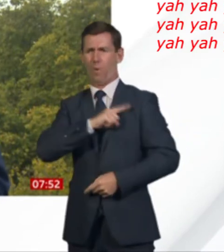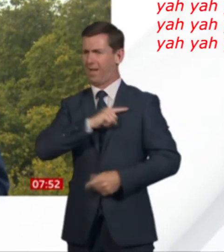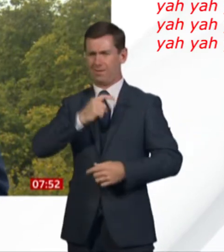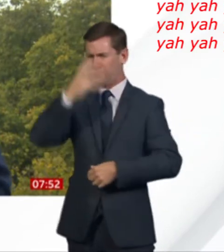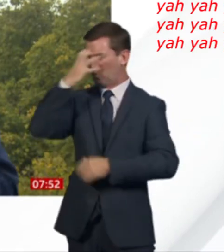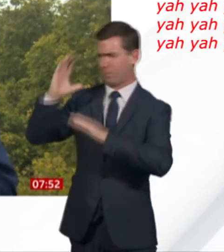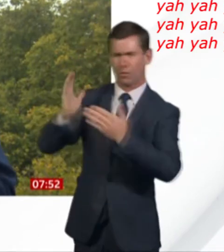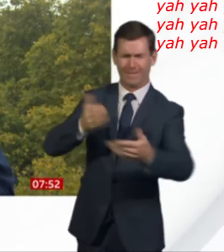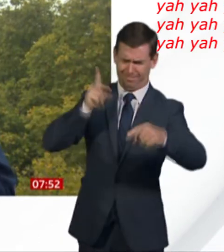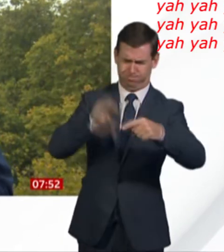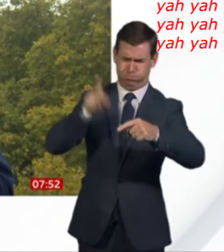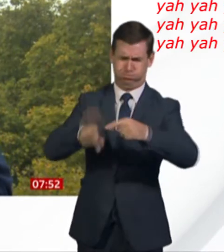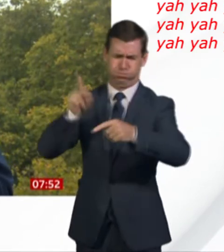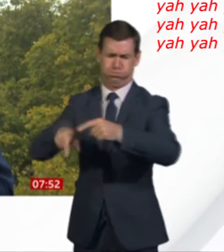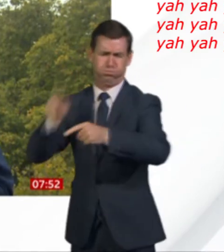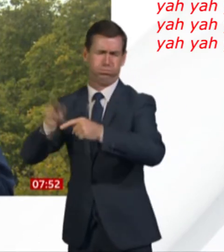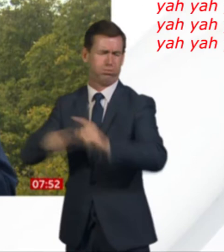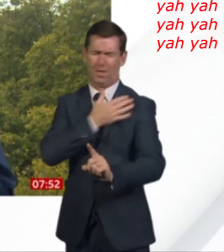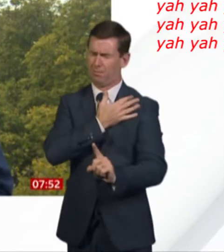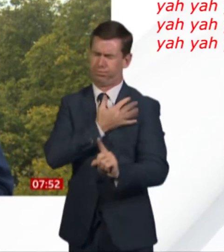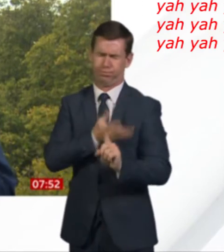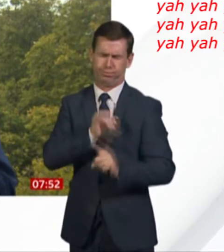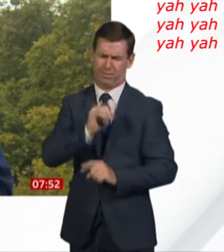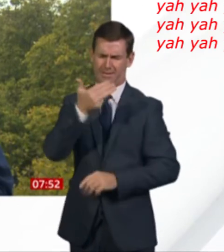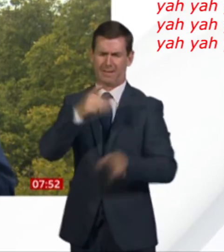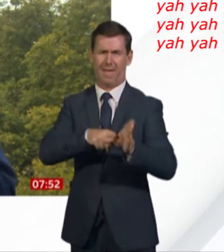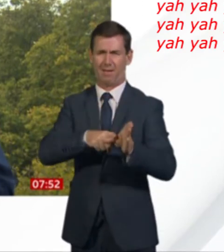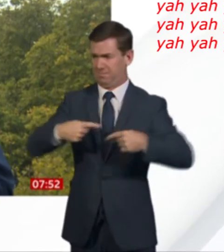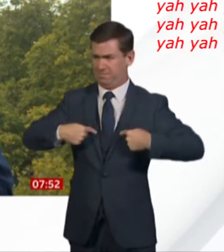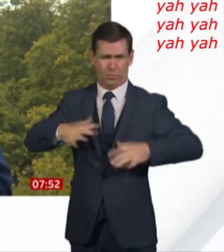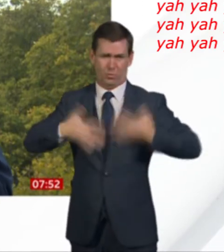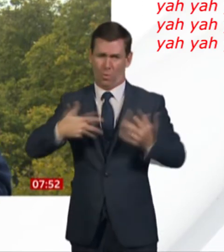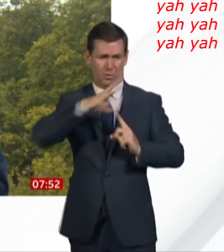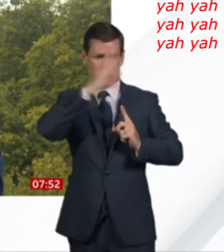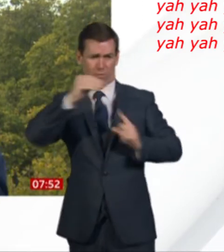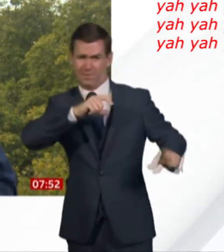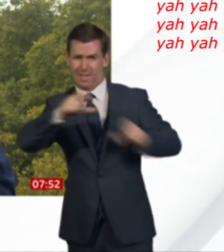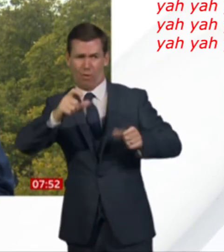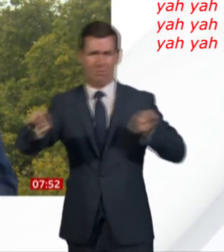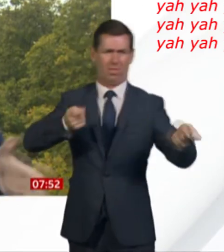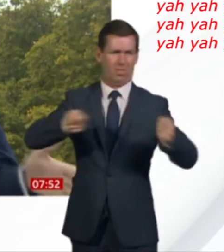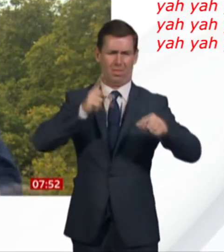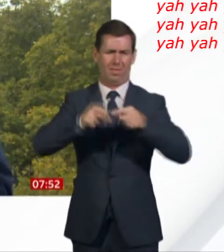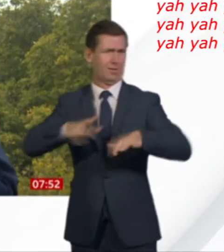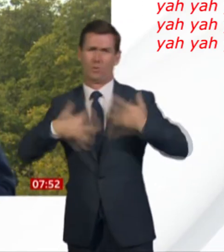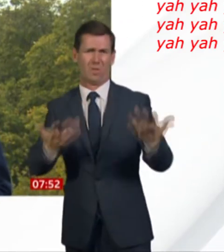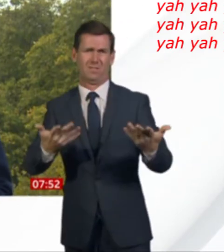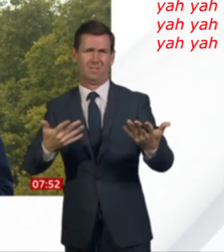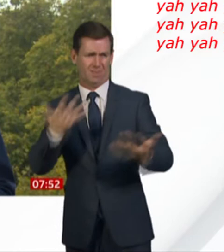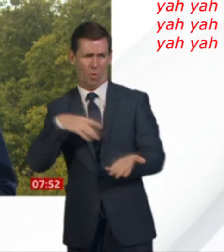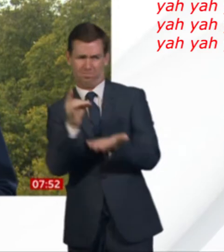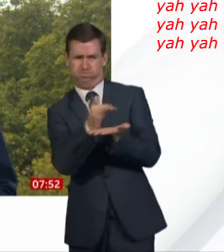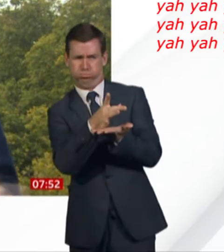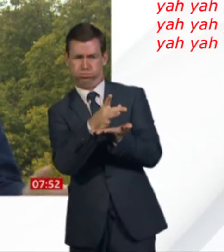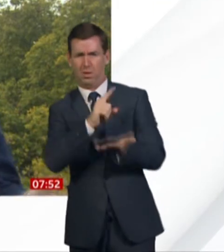services and the rest of it. We don't want to leave the Tories in power at all. We need the Tories out so that people, for example, are no longer suffering